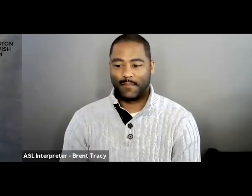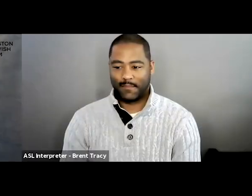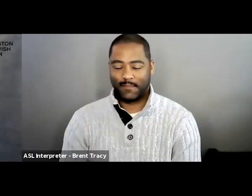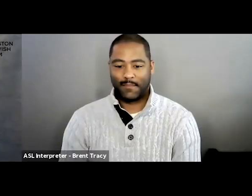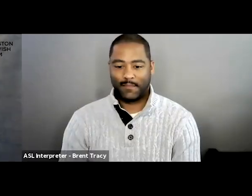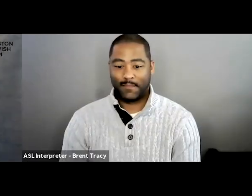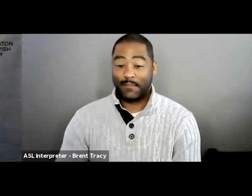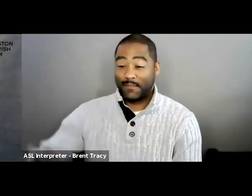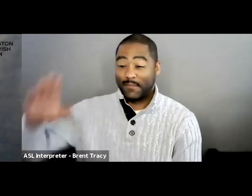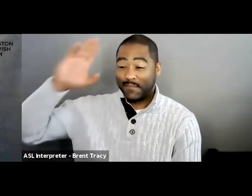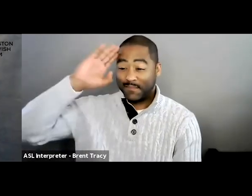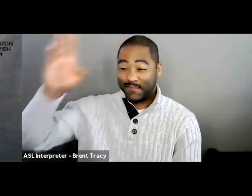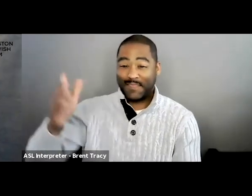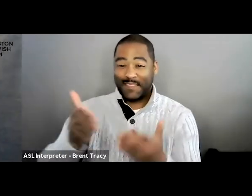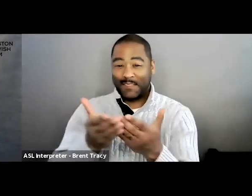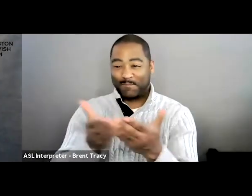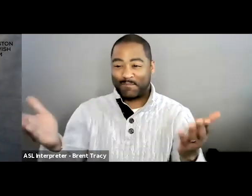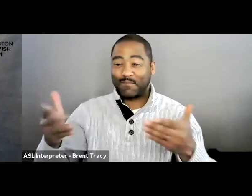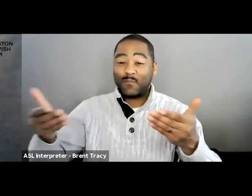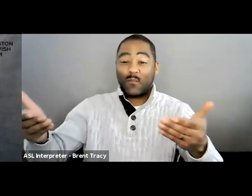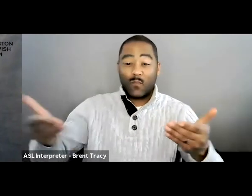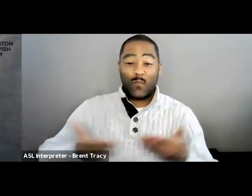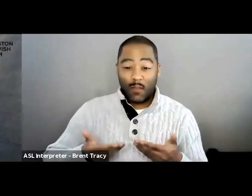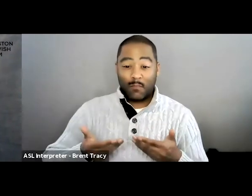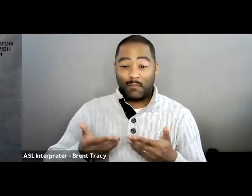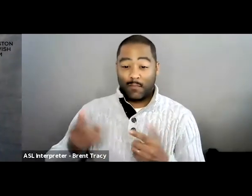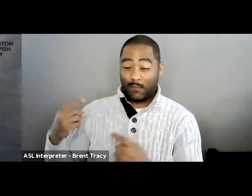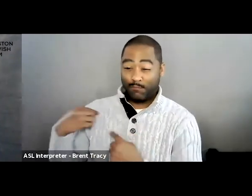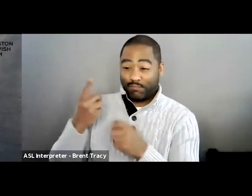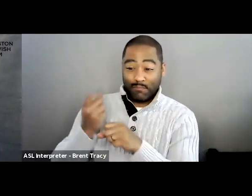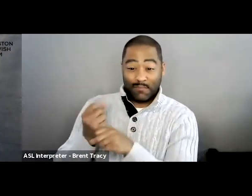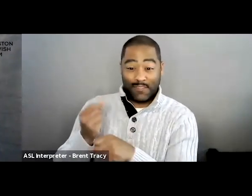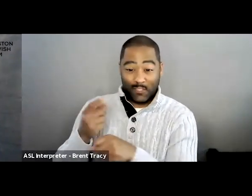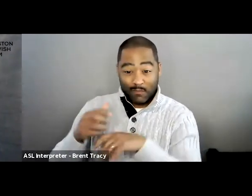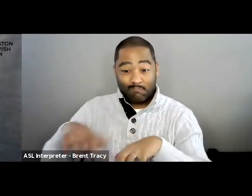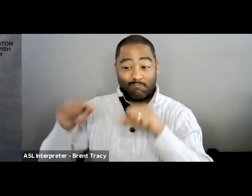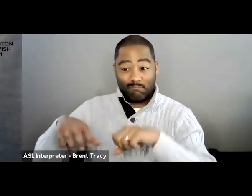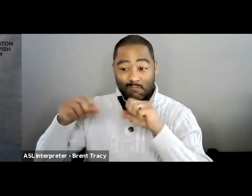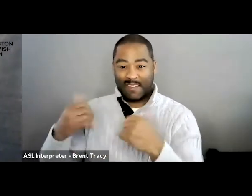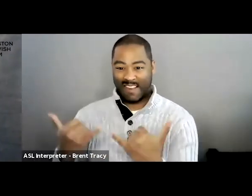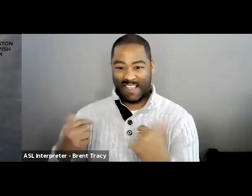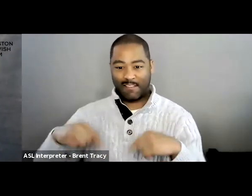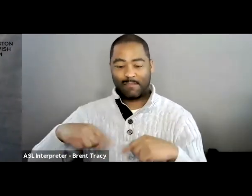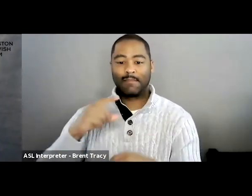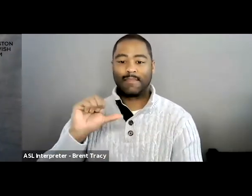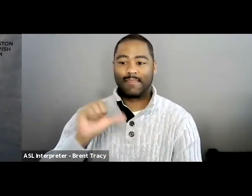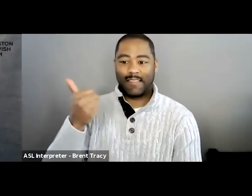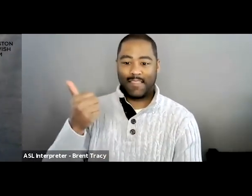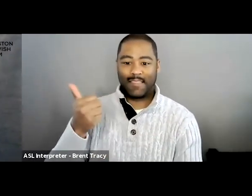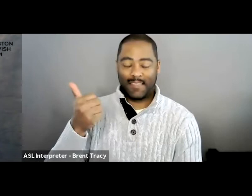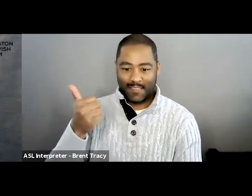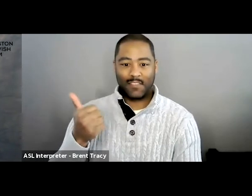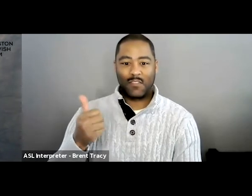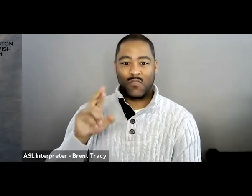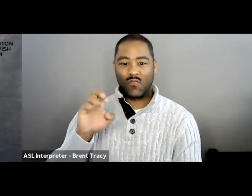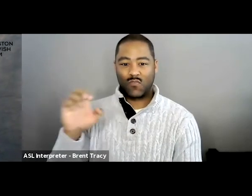Hi everyone and welcome to the 10th annual Boston ReelAbilities Film Festival. This is